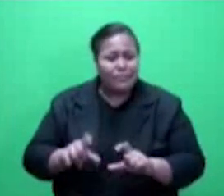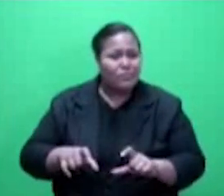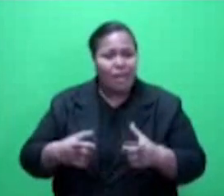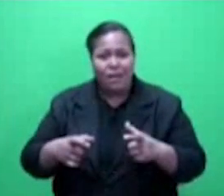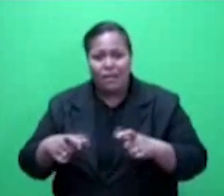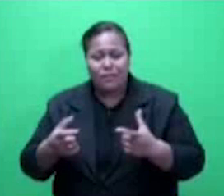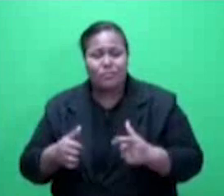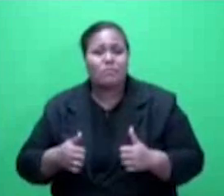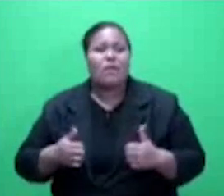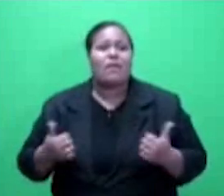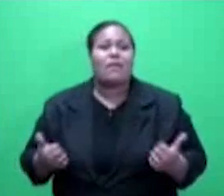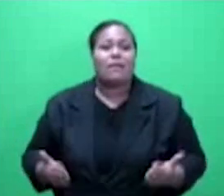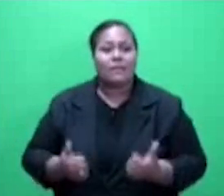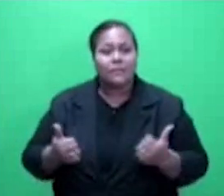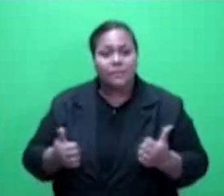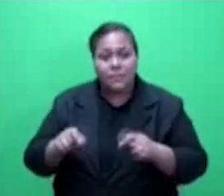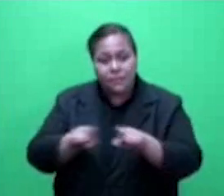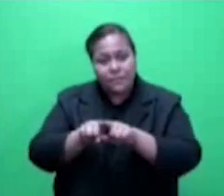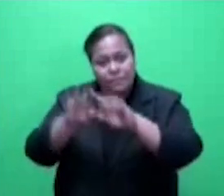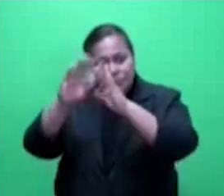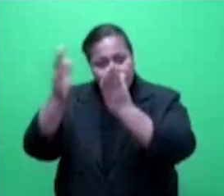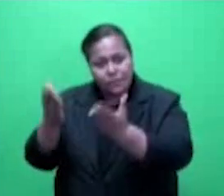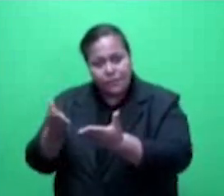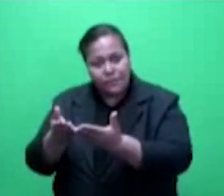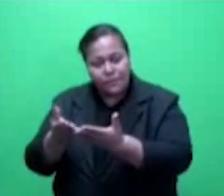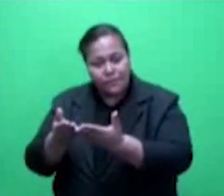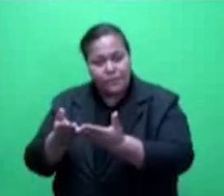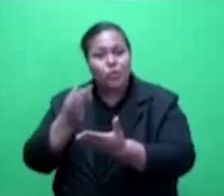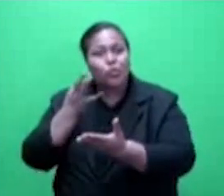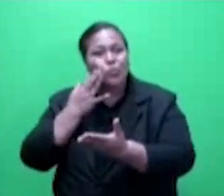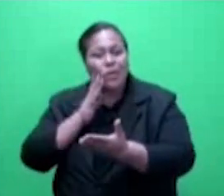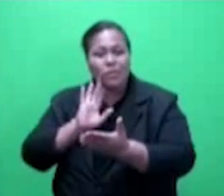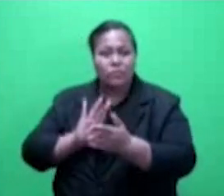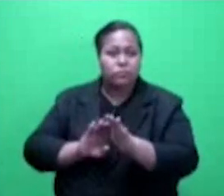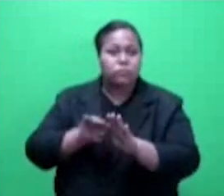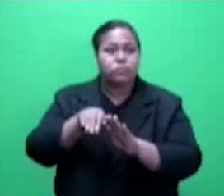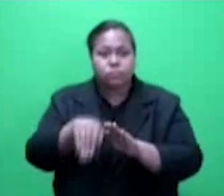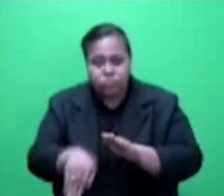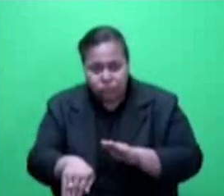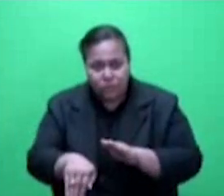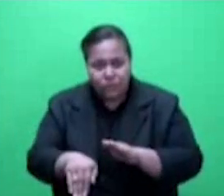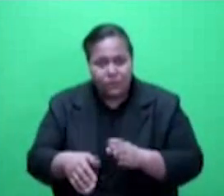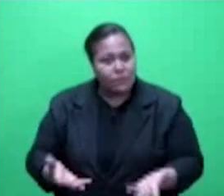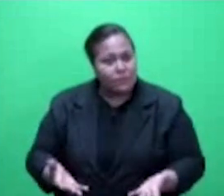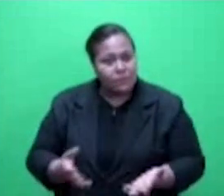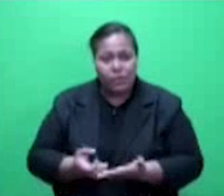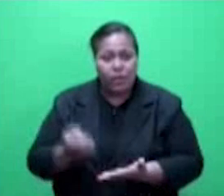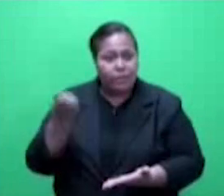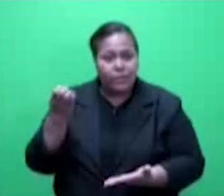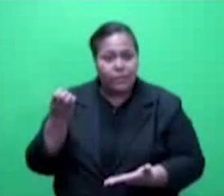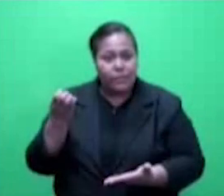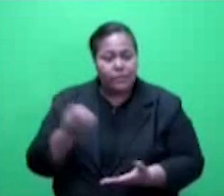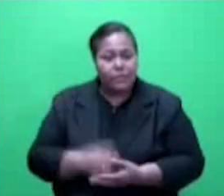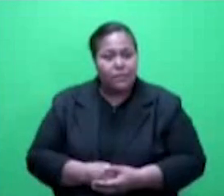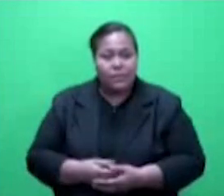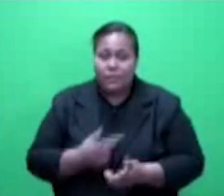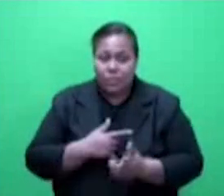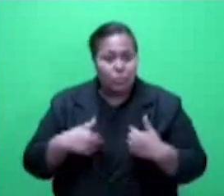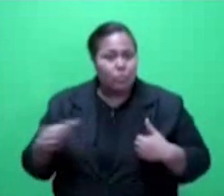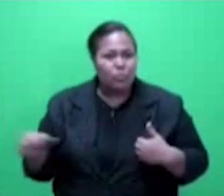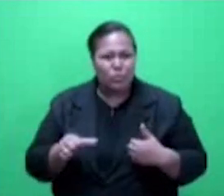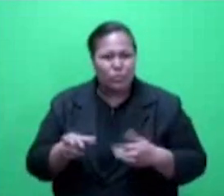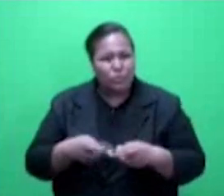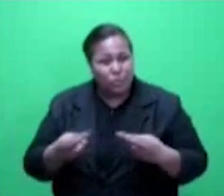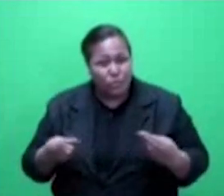challenges like the rest of the world and when inflation rates are already low. We should utilise our